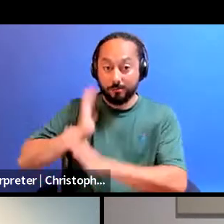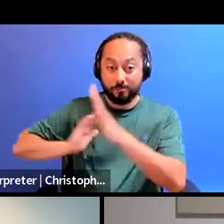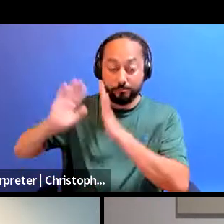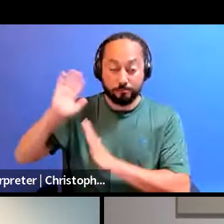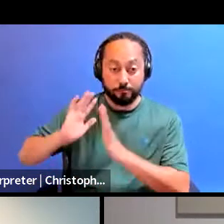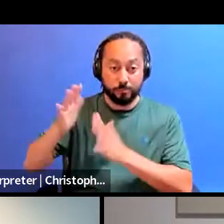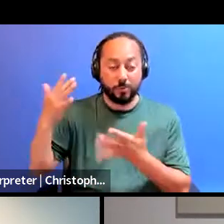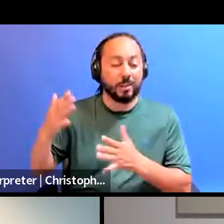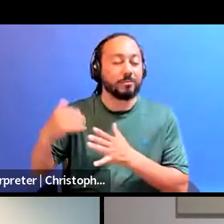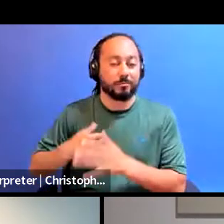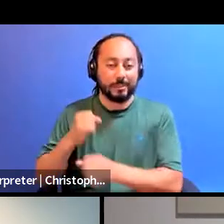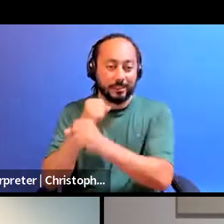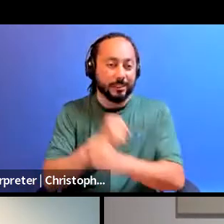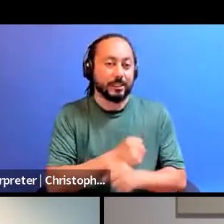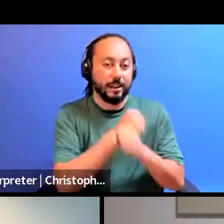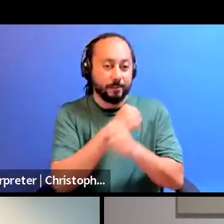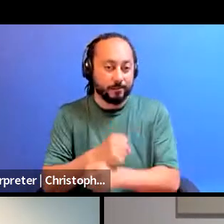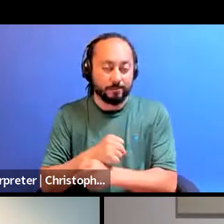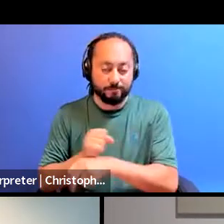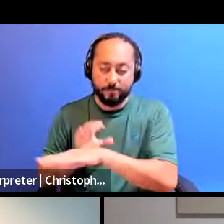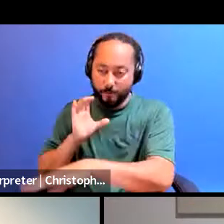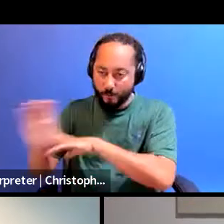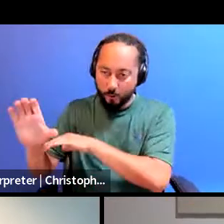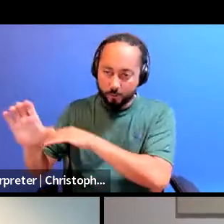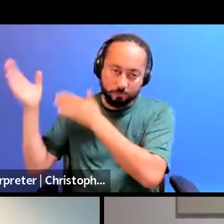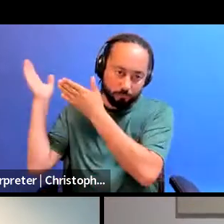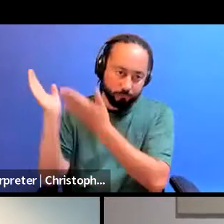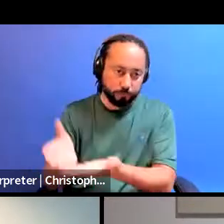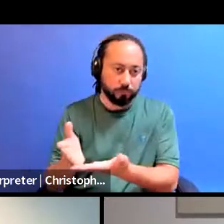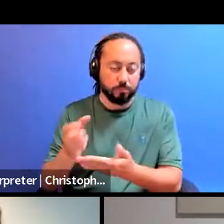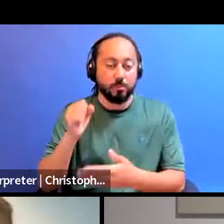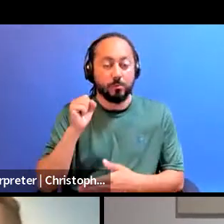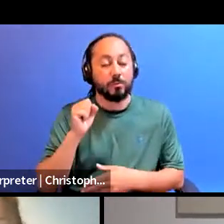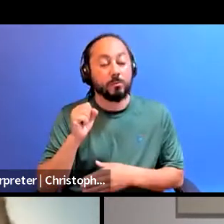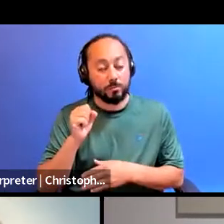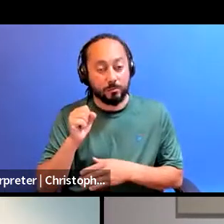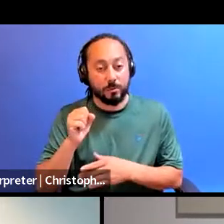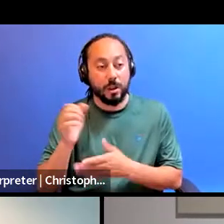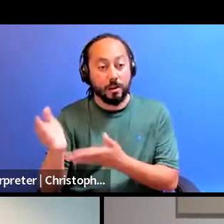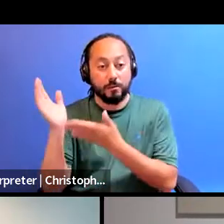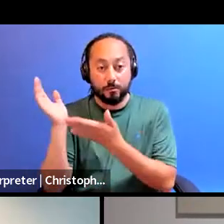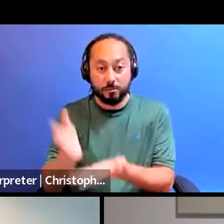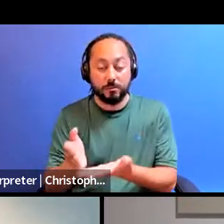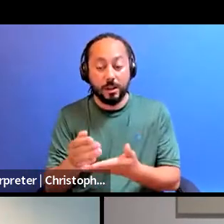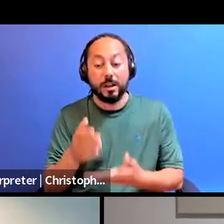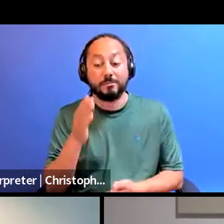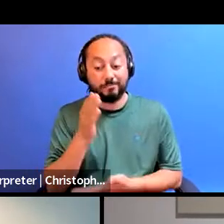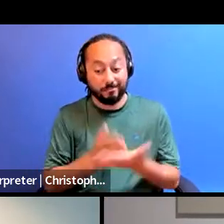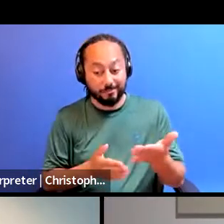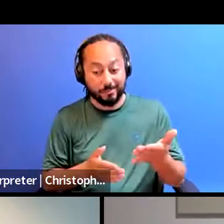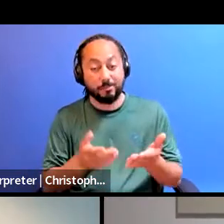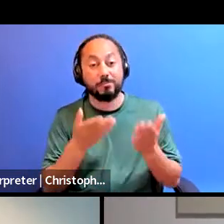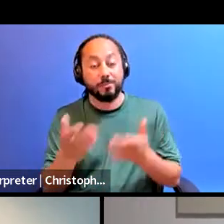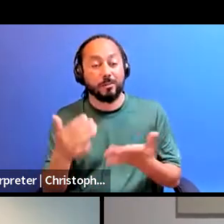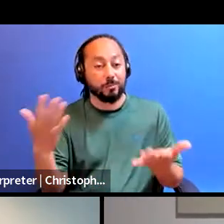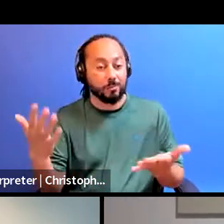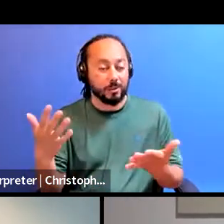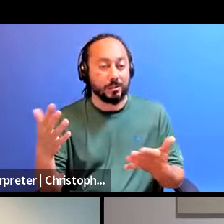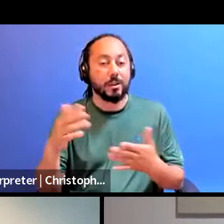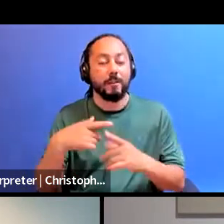brought here involuntarily or by force, particularly those brought here as a result of the